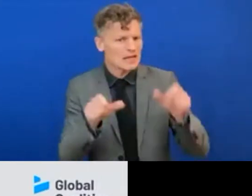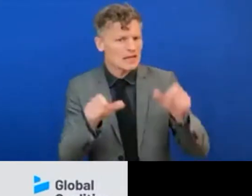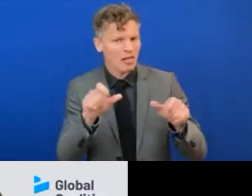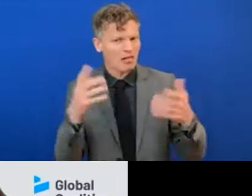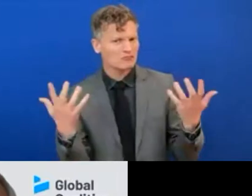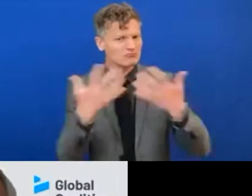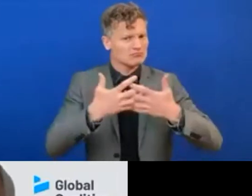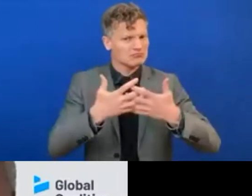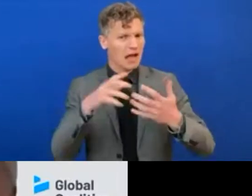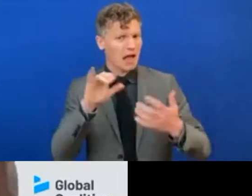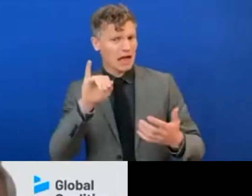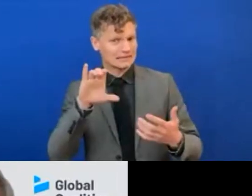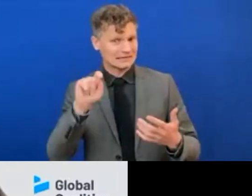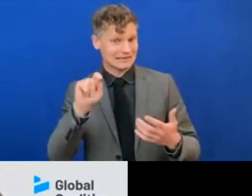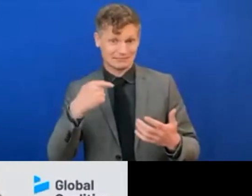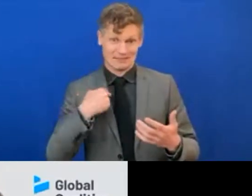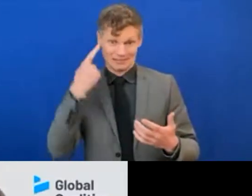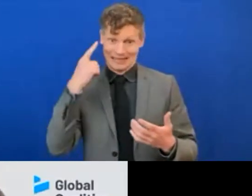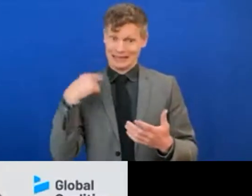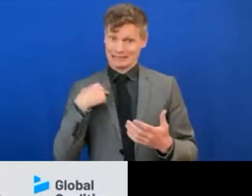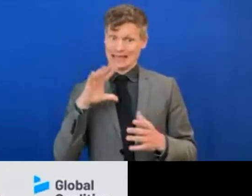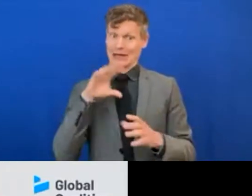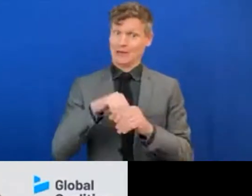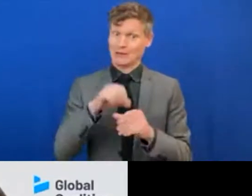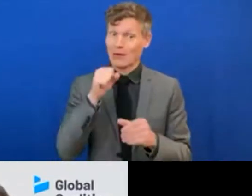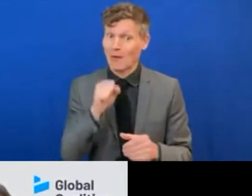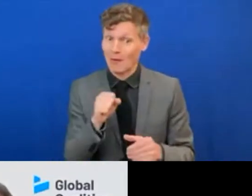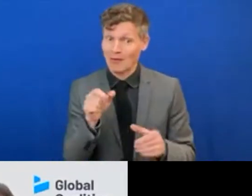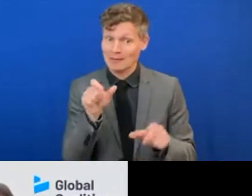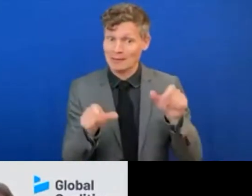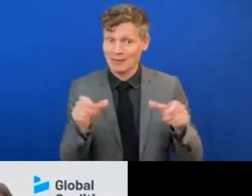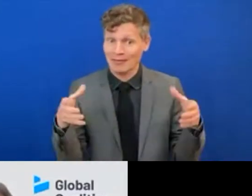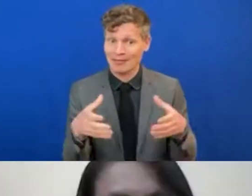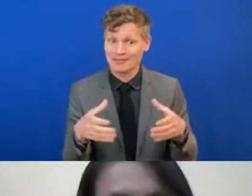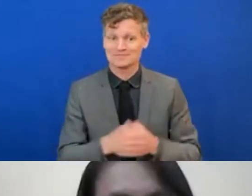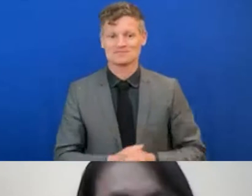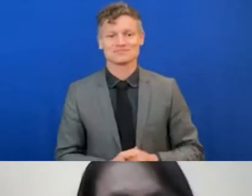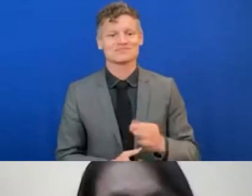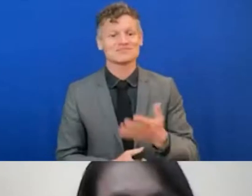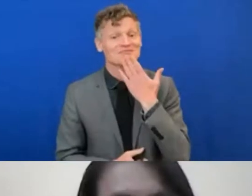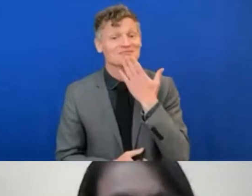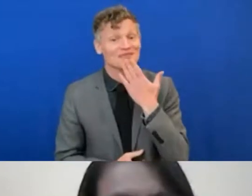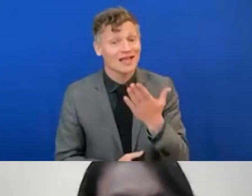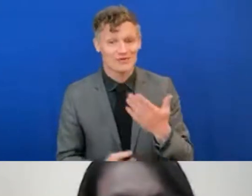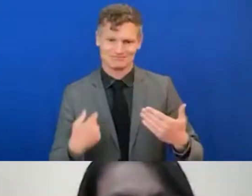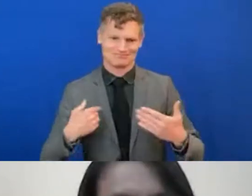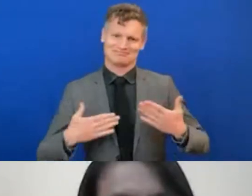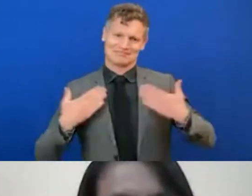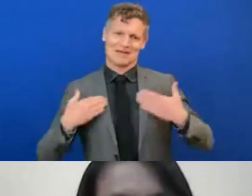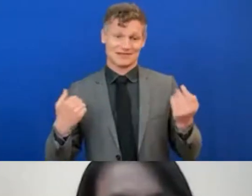Well, thank you, David, and it's a pleasure to be here and to be part of this extraordinary